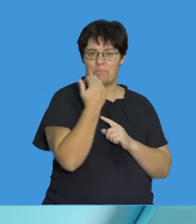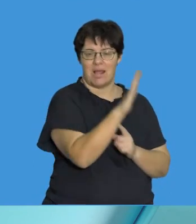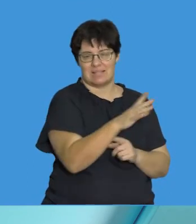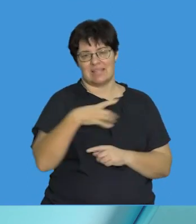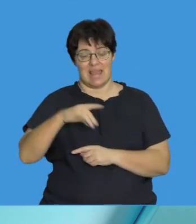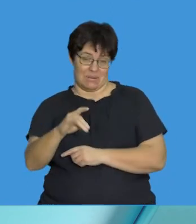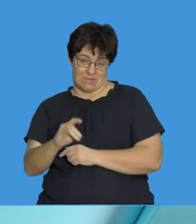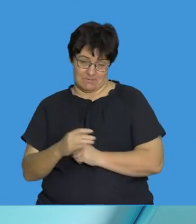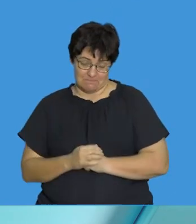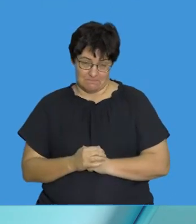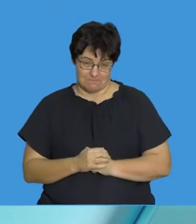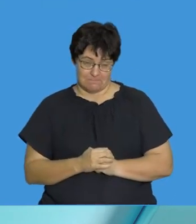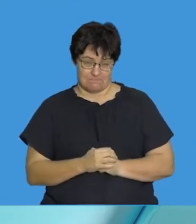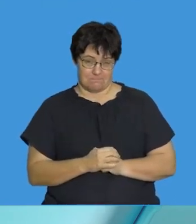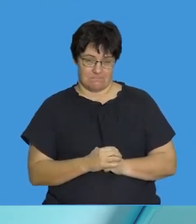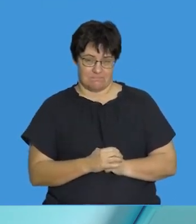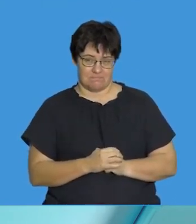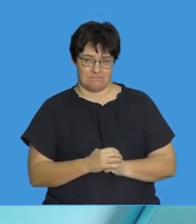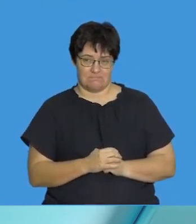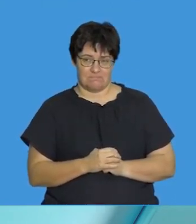of plants and animals as well.